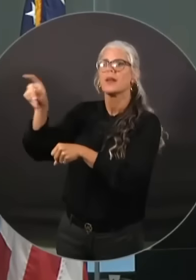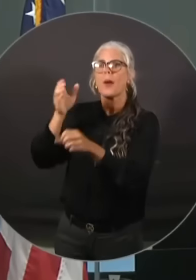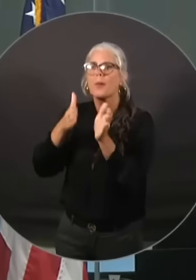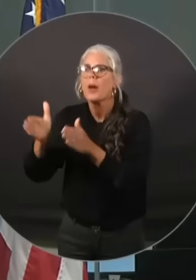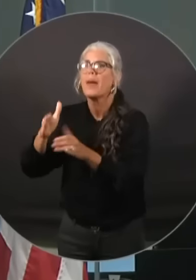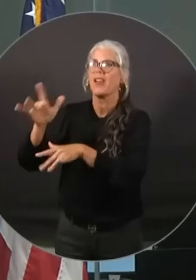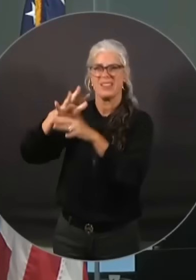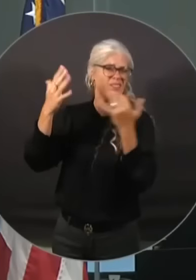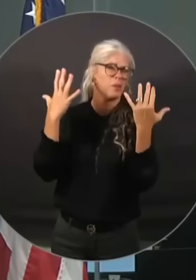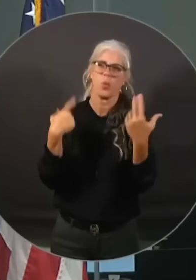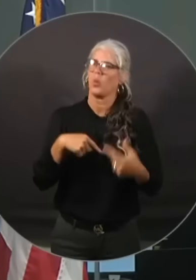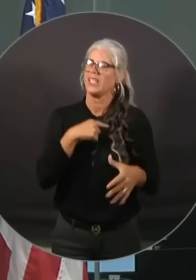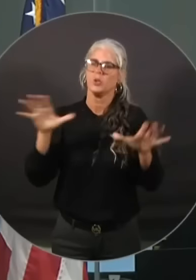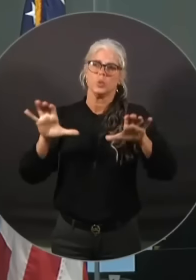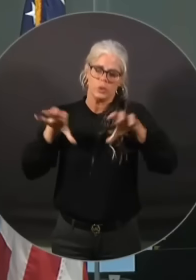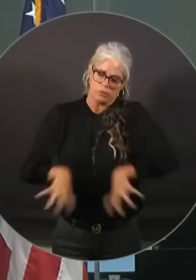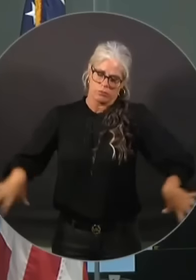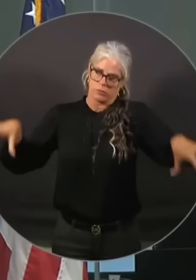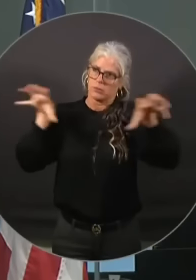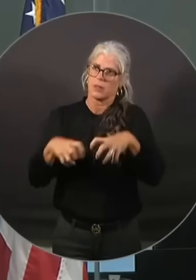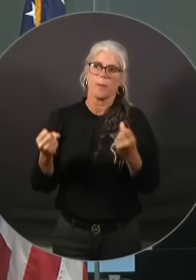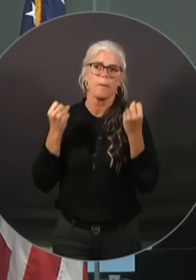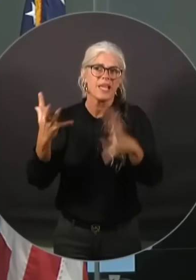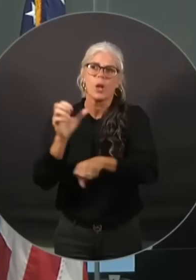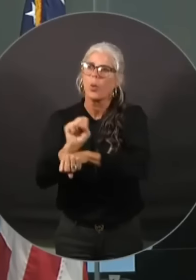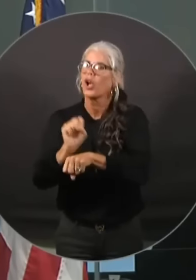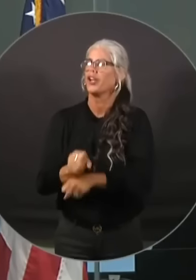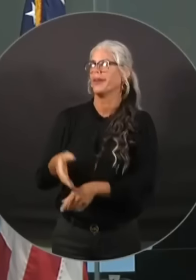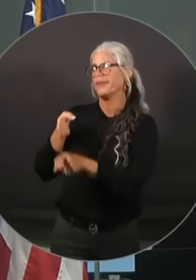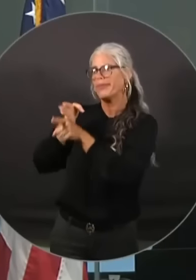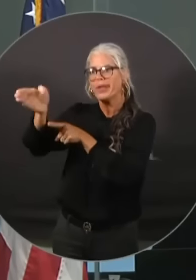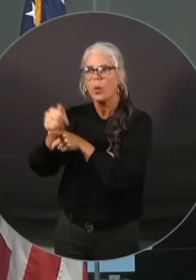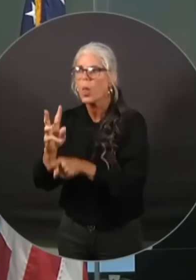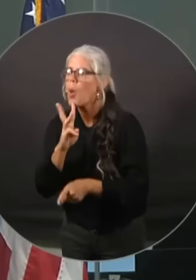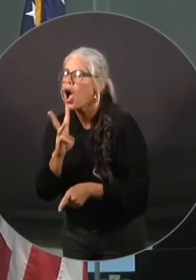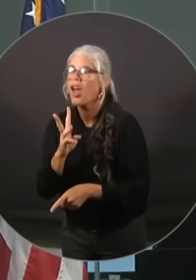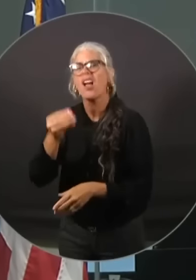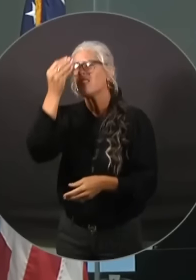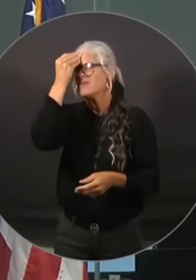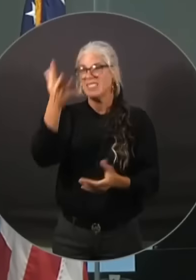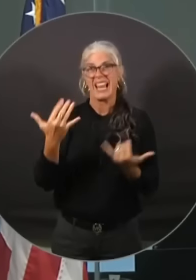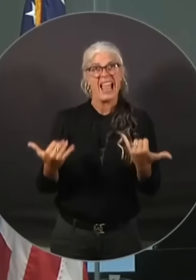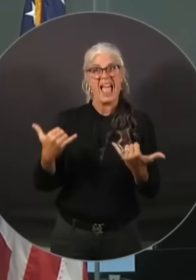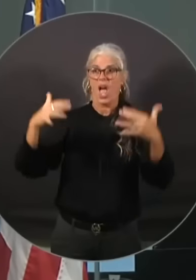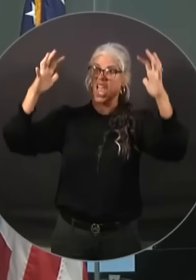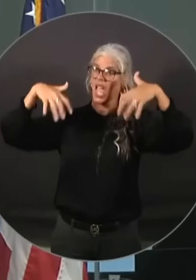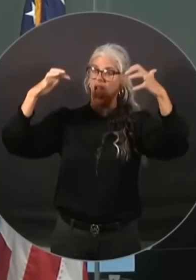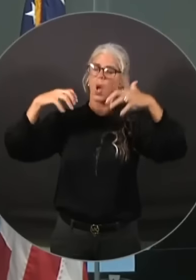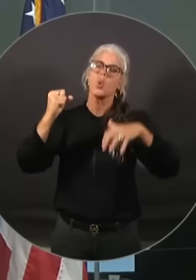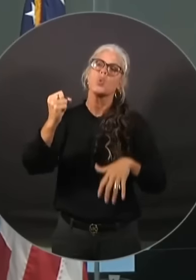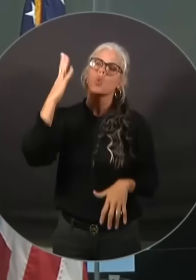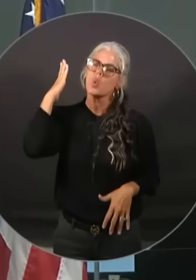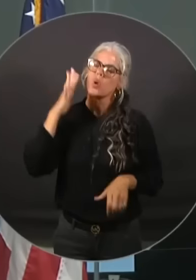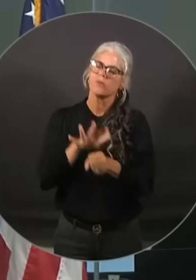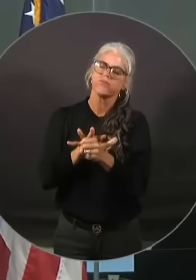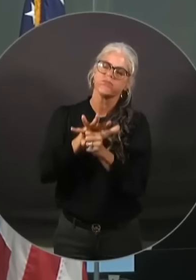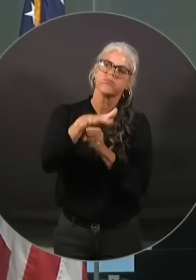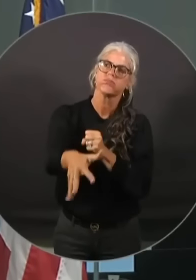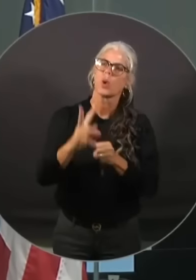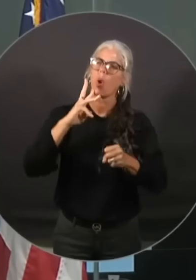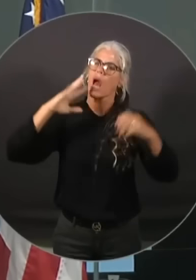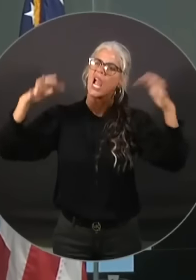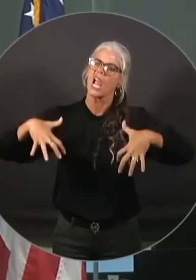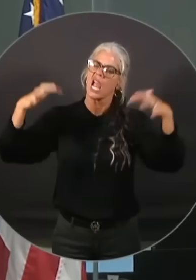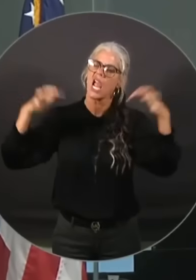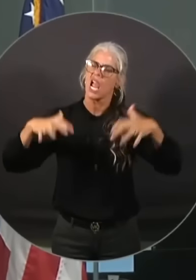of us. There's going to be a lot of water that's going to be dumped throughout the state and we're going to see effects of that not just today, but in the